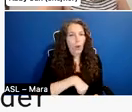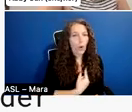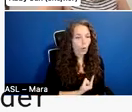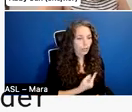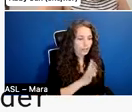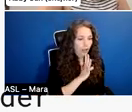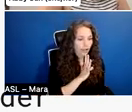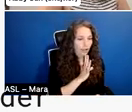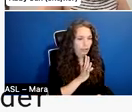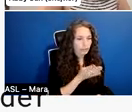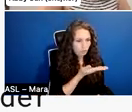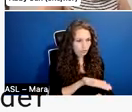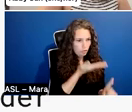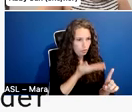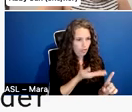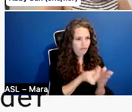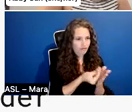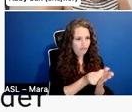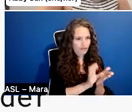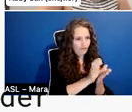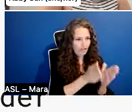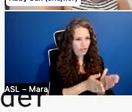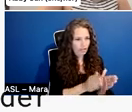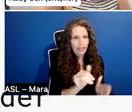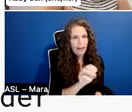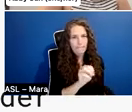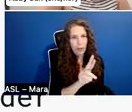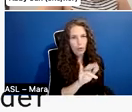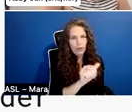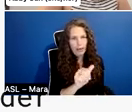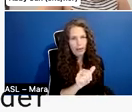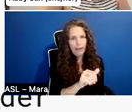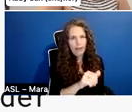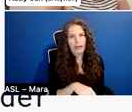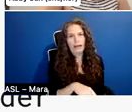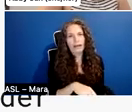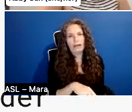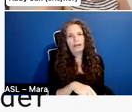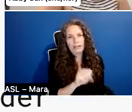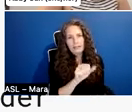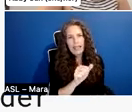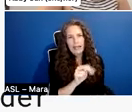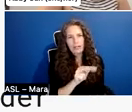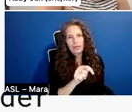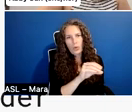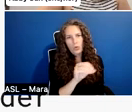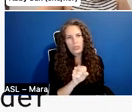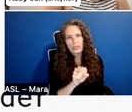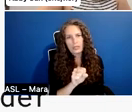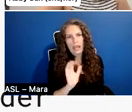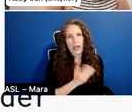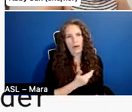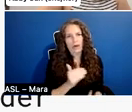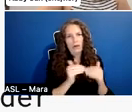like, uh, Maria Santos, our colleague who is also presenting in her role as program officer of IDA